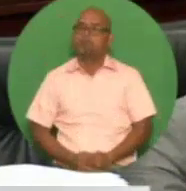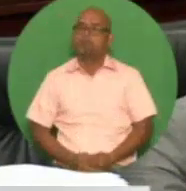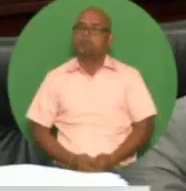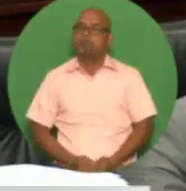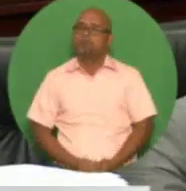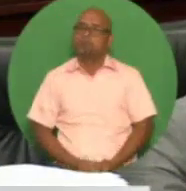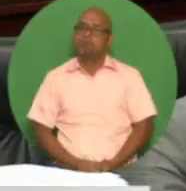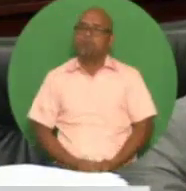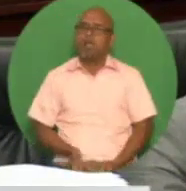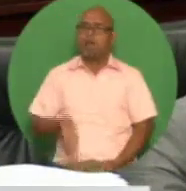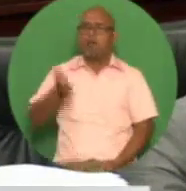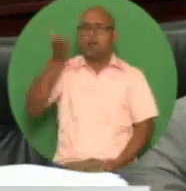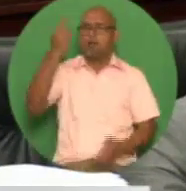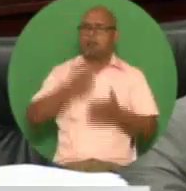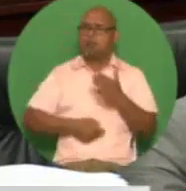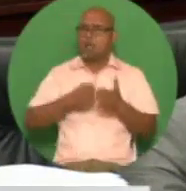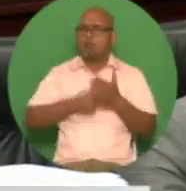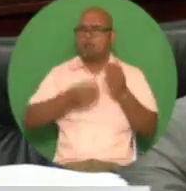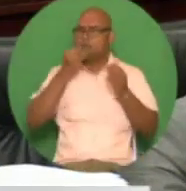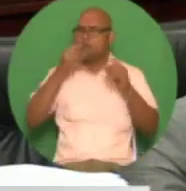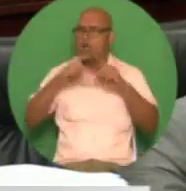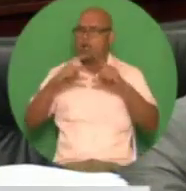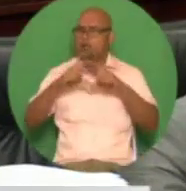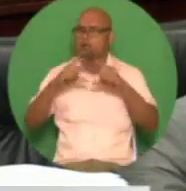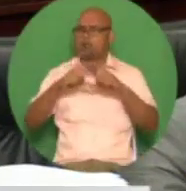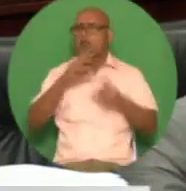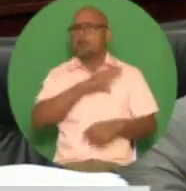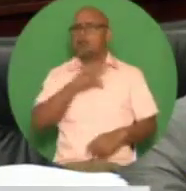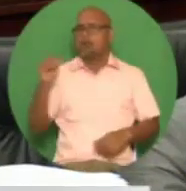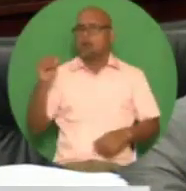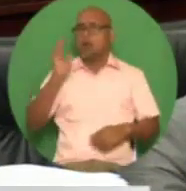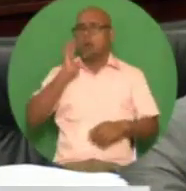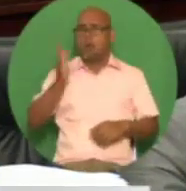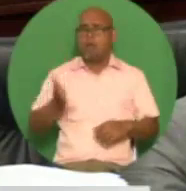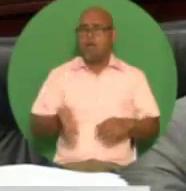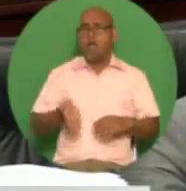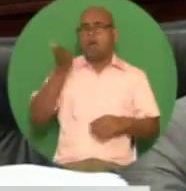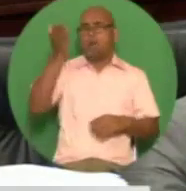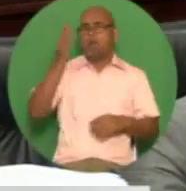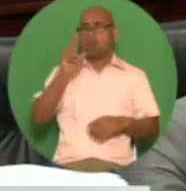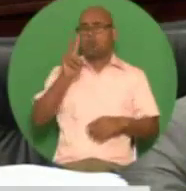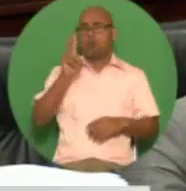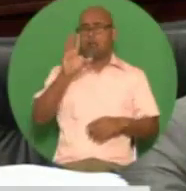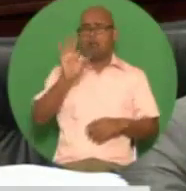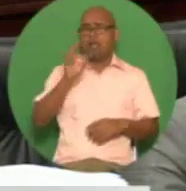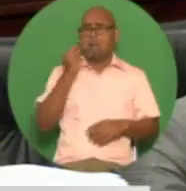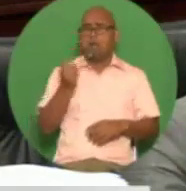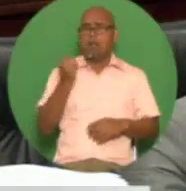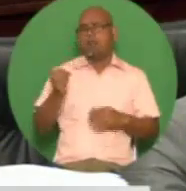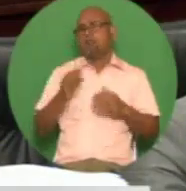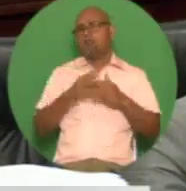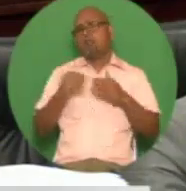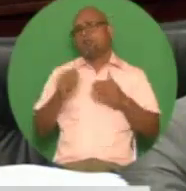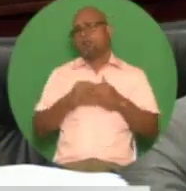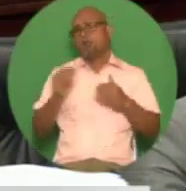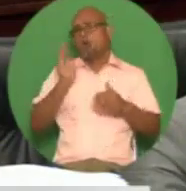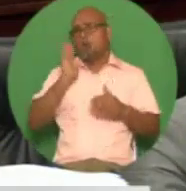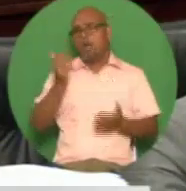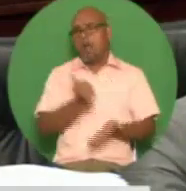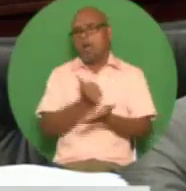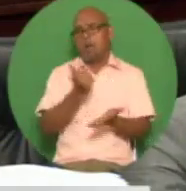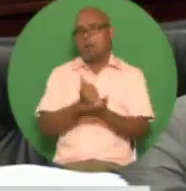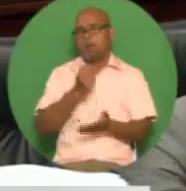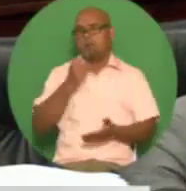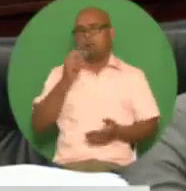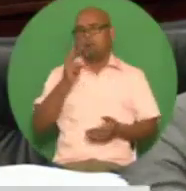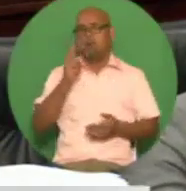increase in the value of the food card will cost an additional twenty nine point two million dollars annually and will impact twenty four thousand three